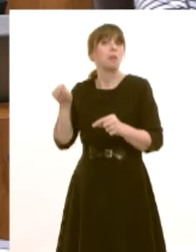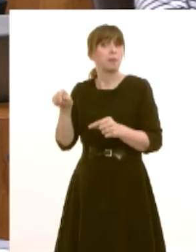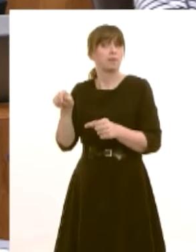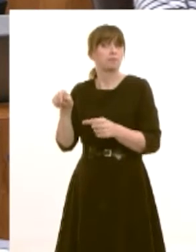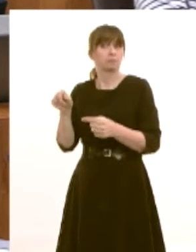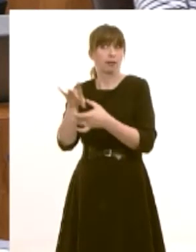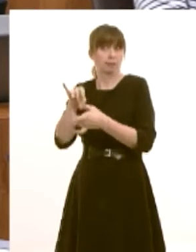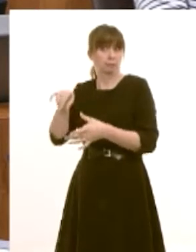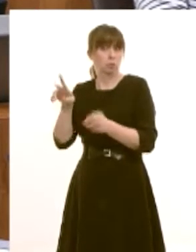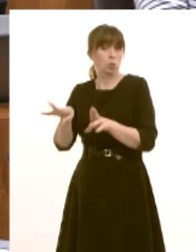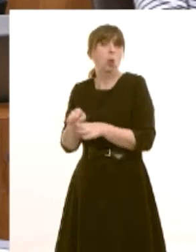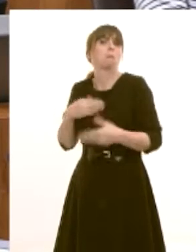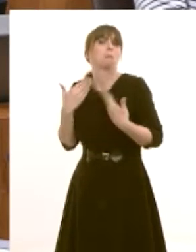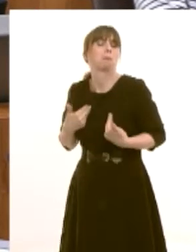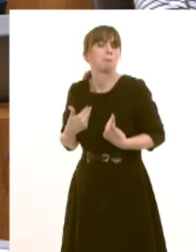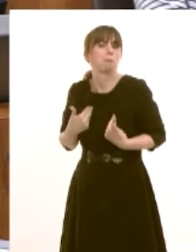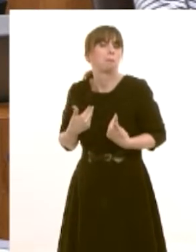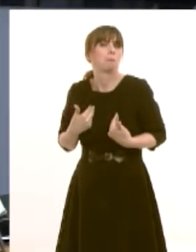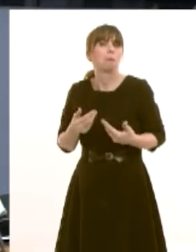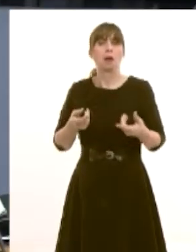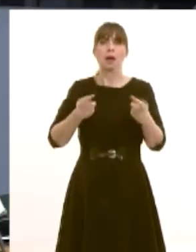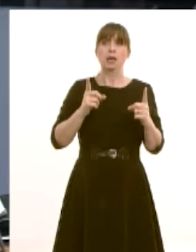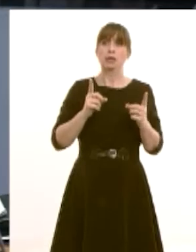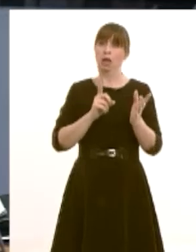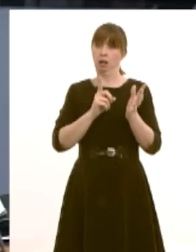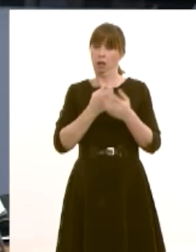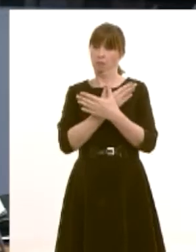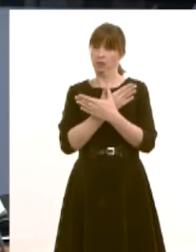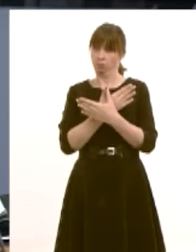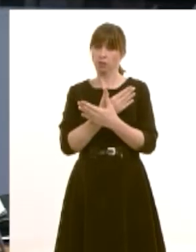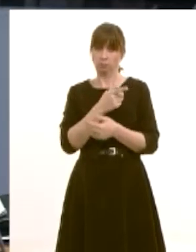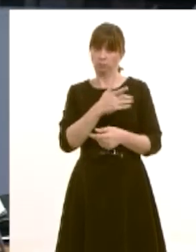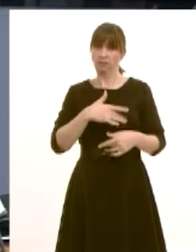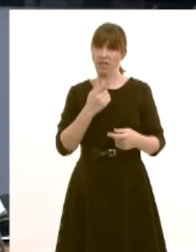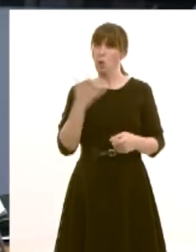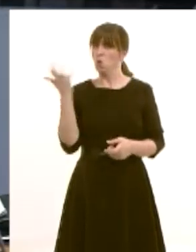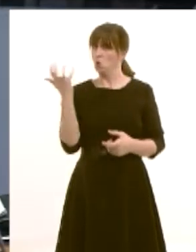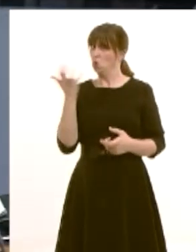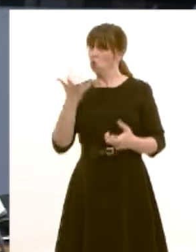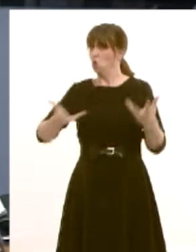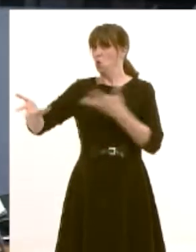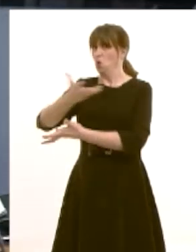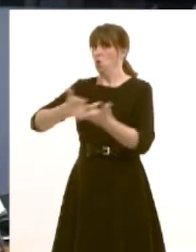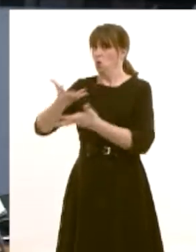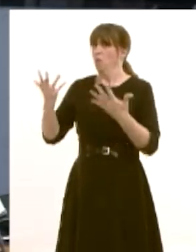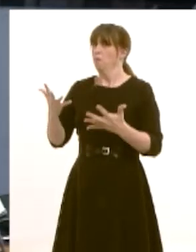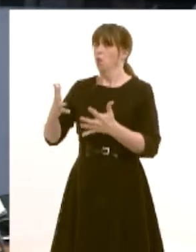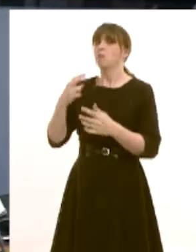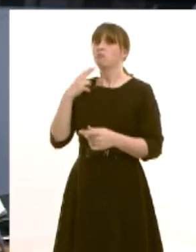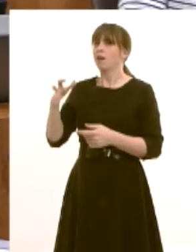pointed out and indeed the leader of the Liberal Democrats that this is a particularly controversial issue in in Brecon and Radnors.